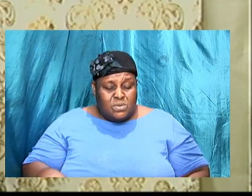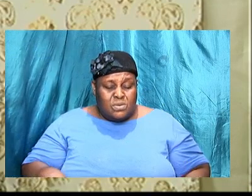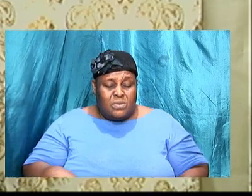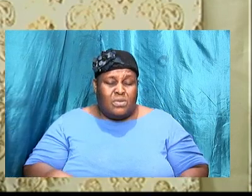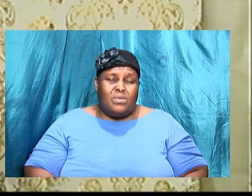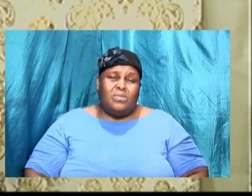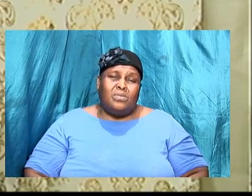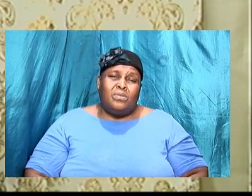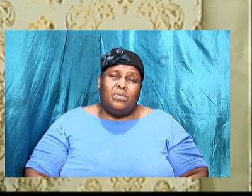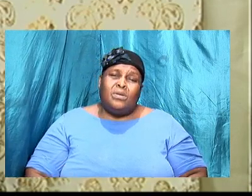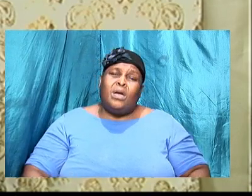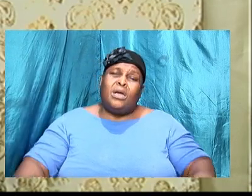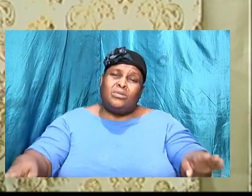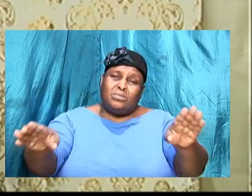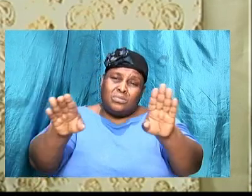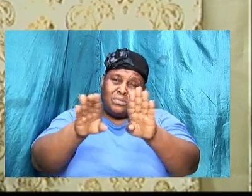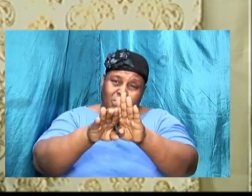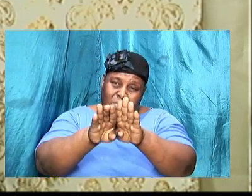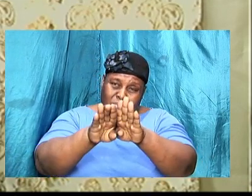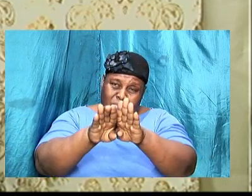and close the doors